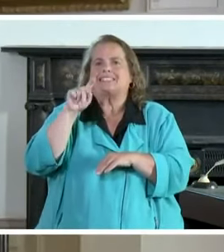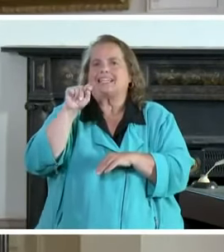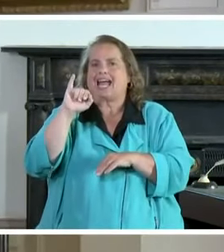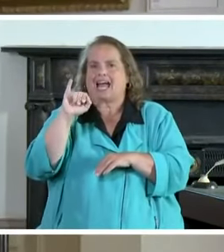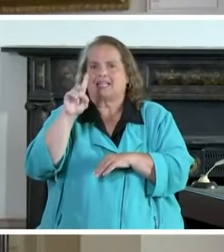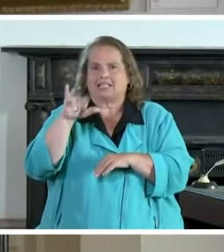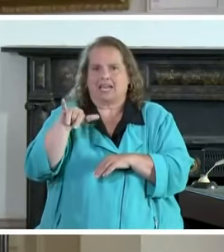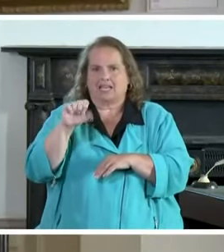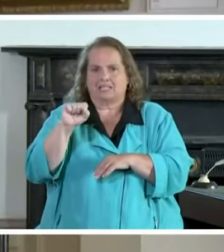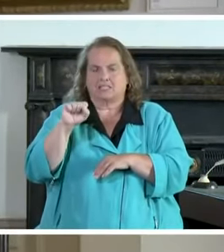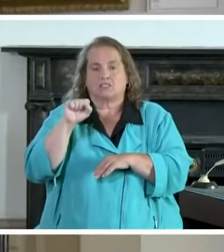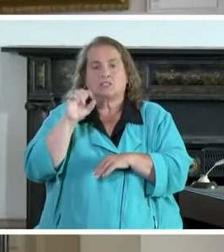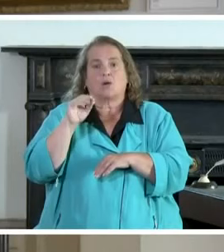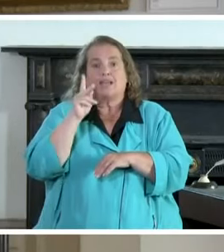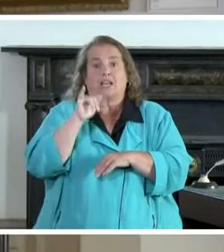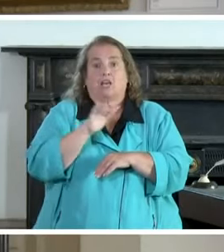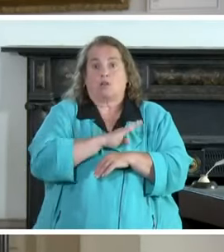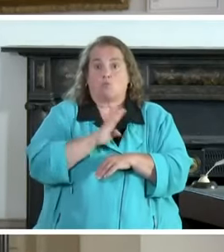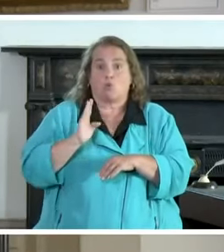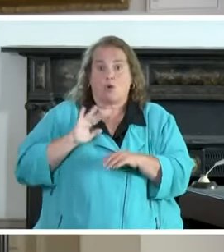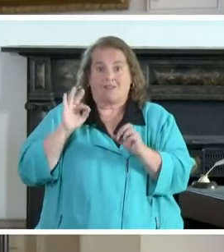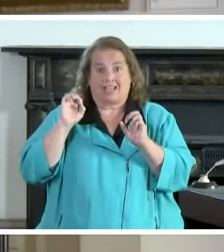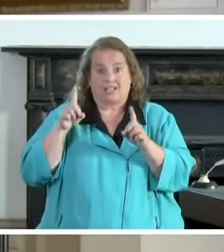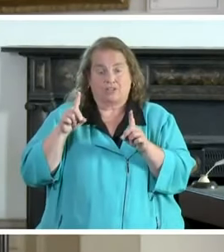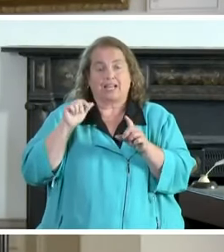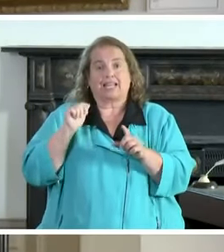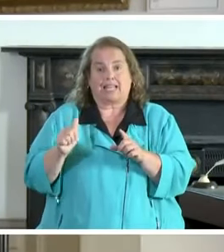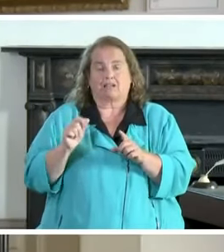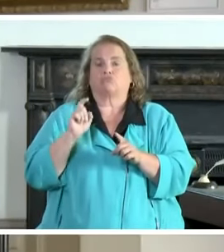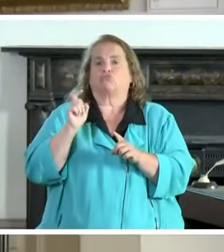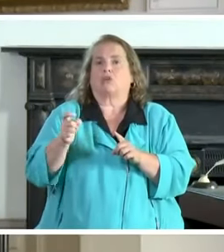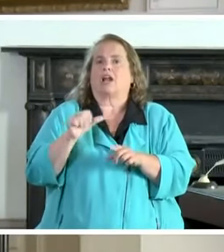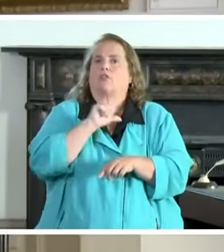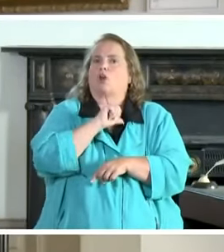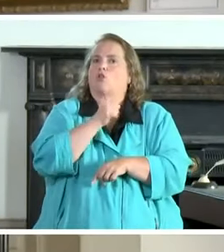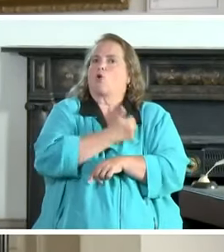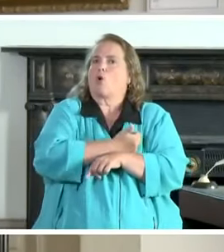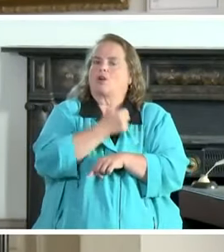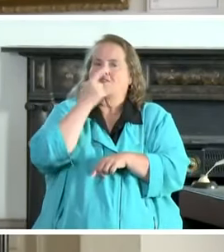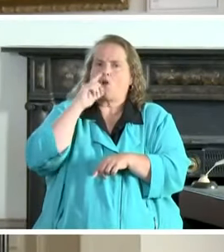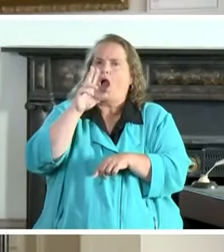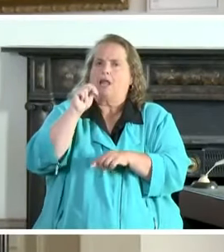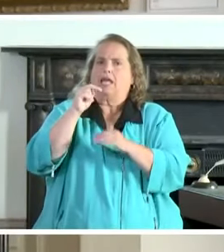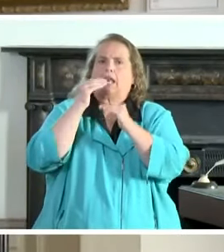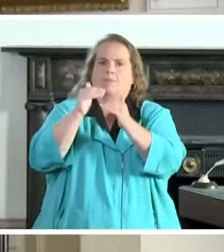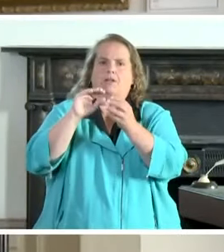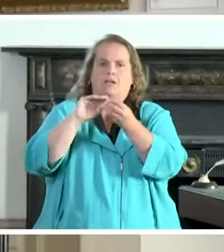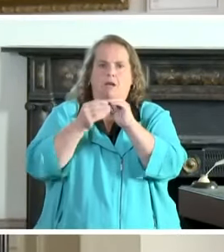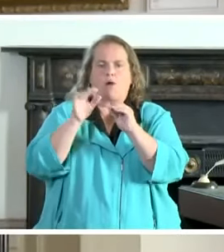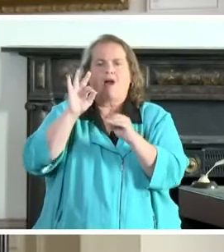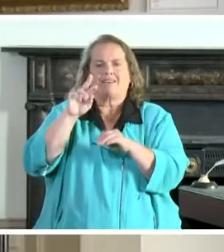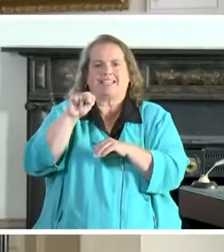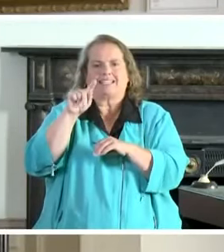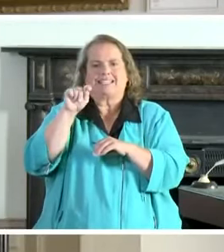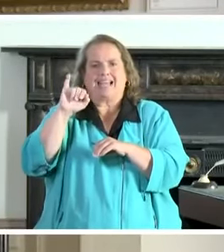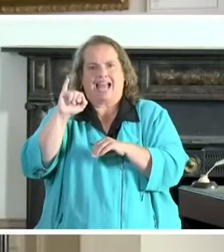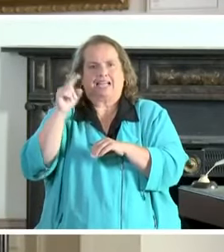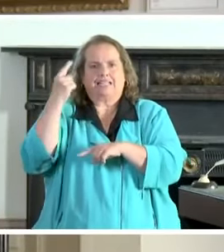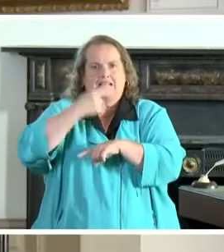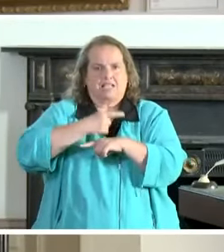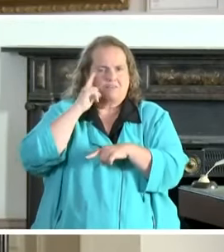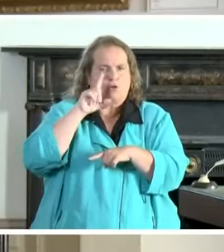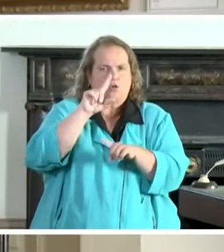so that the Kentucky Board of Education may grant the authority for an unlimited number of NTI days for the 20